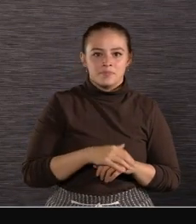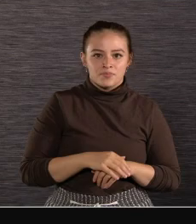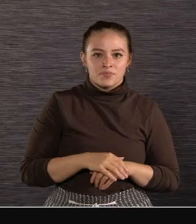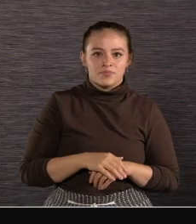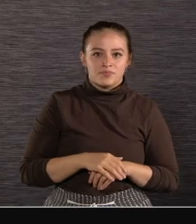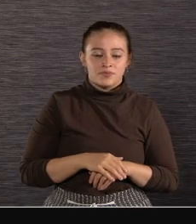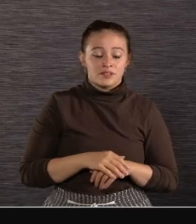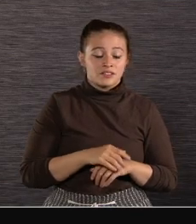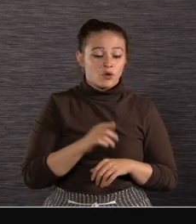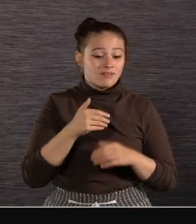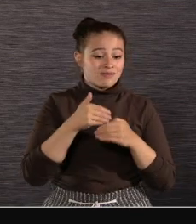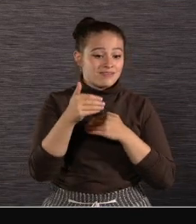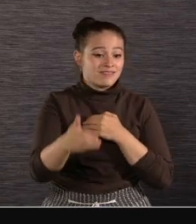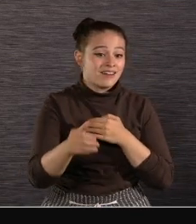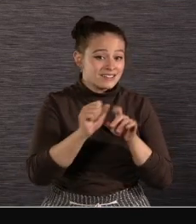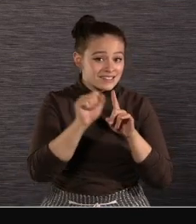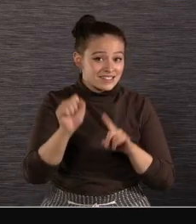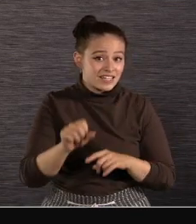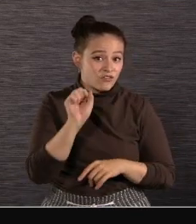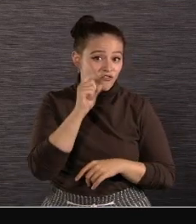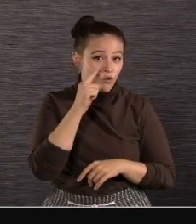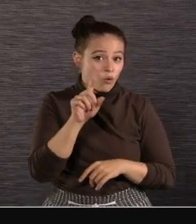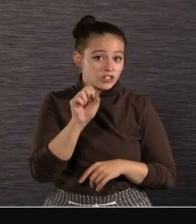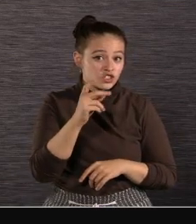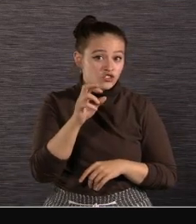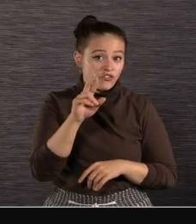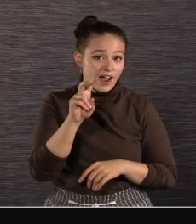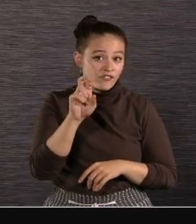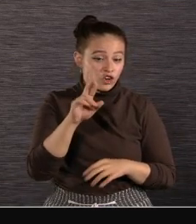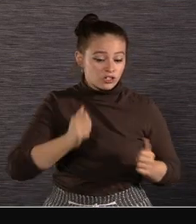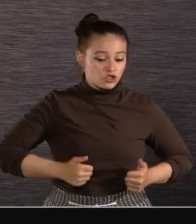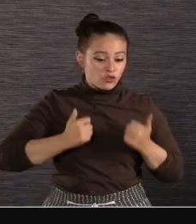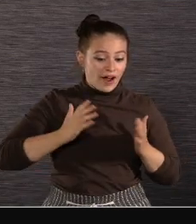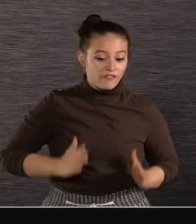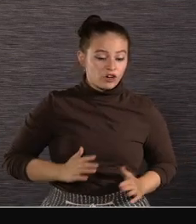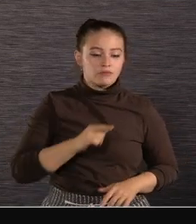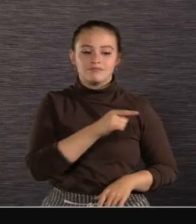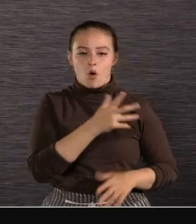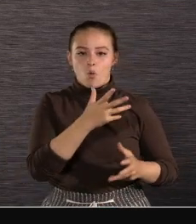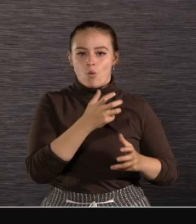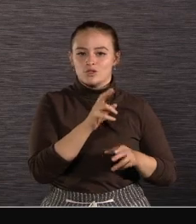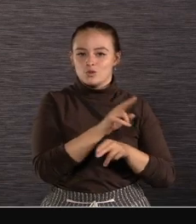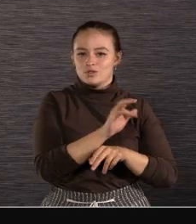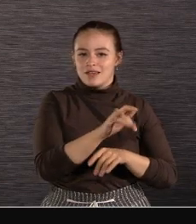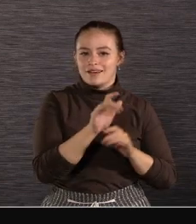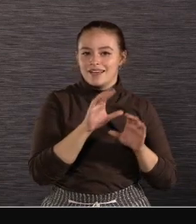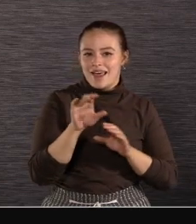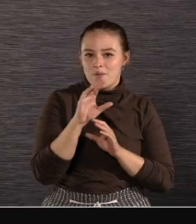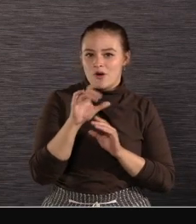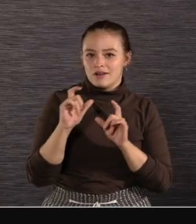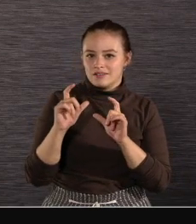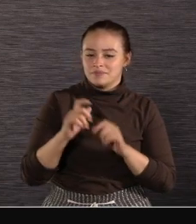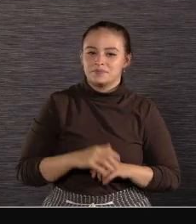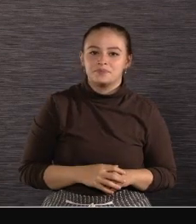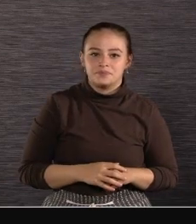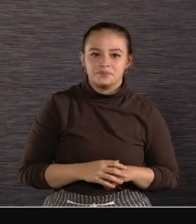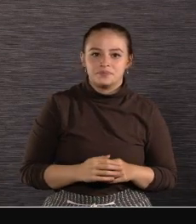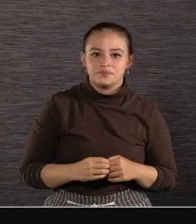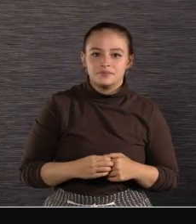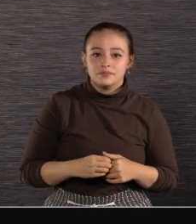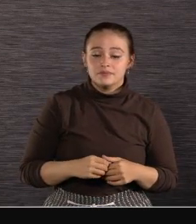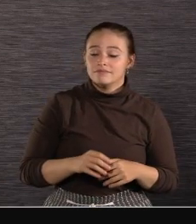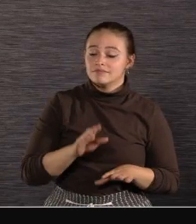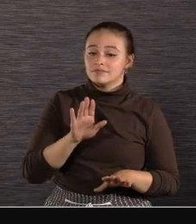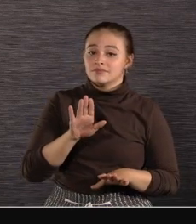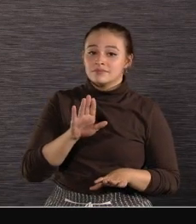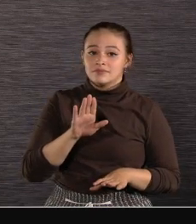it's been selected for the next season of Survivor Sony also enables you to view your work as never before In fact, our BVM